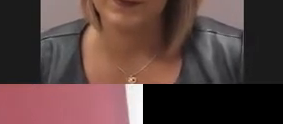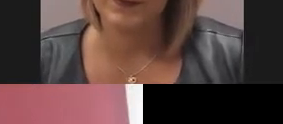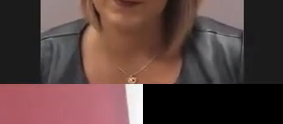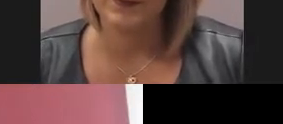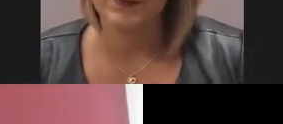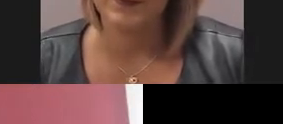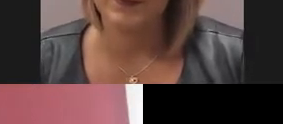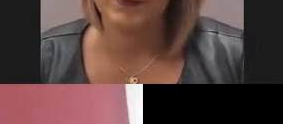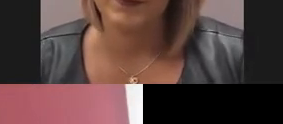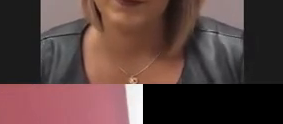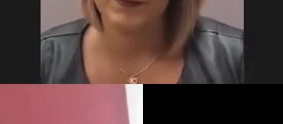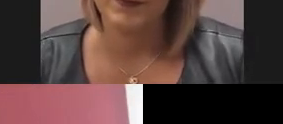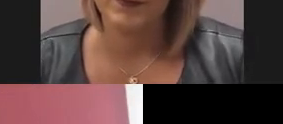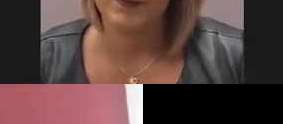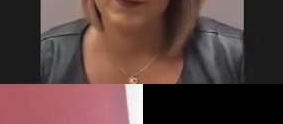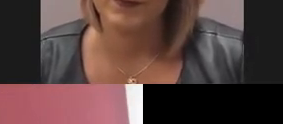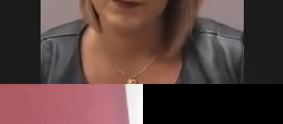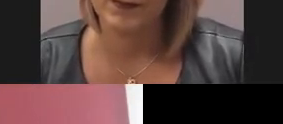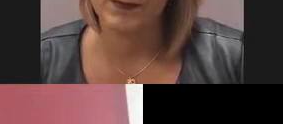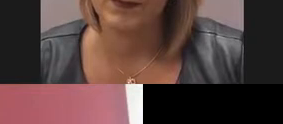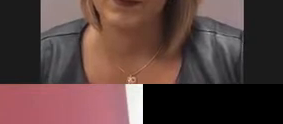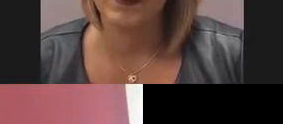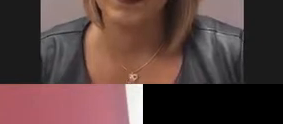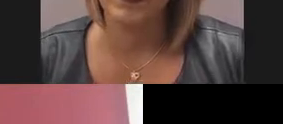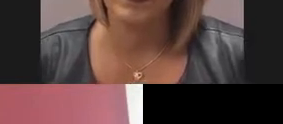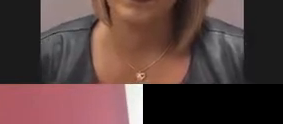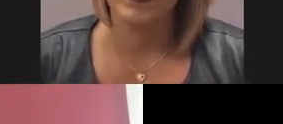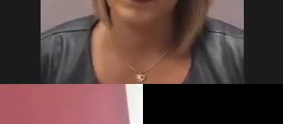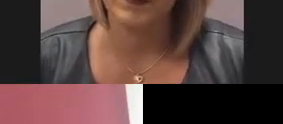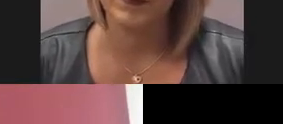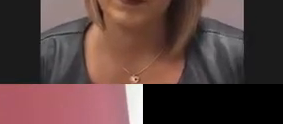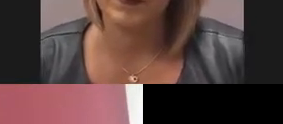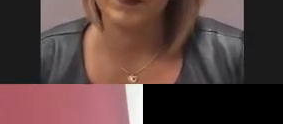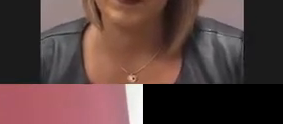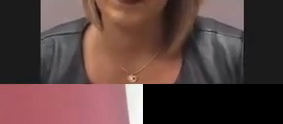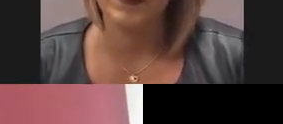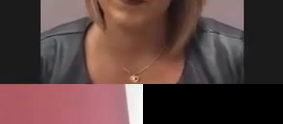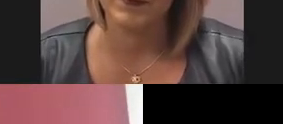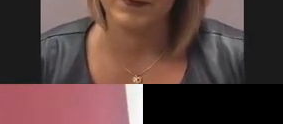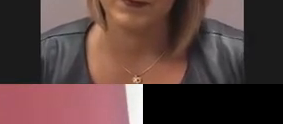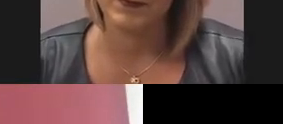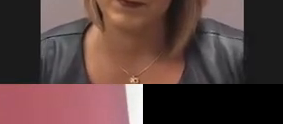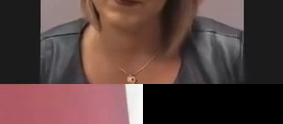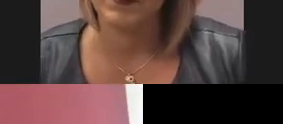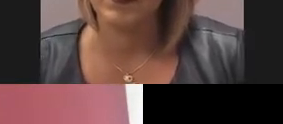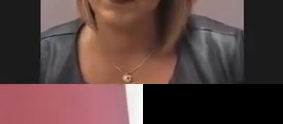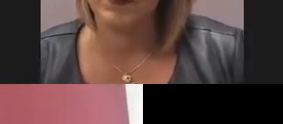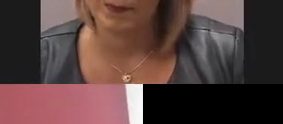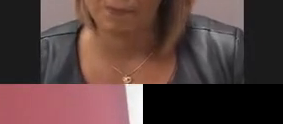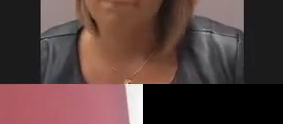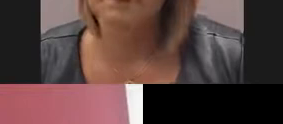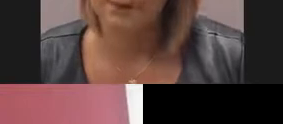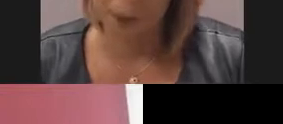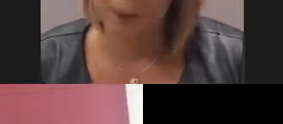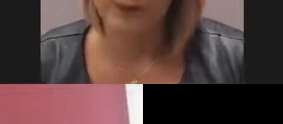Um, you know, in general, we are aware of libraries that are offering free Wi Fi and like sometimes